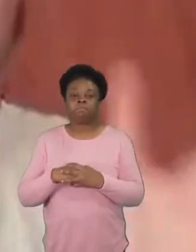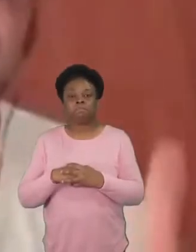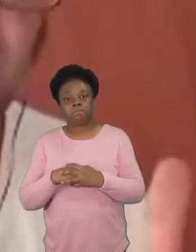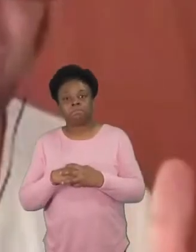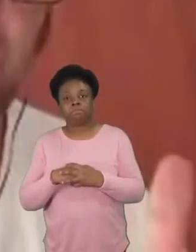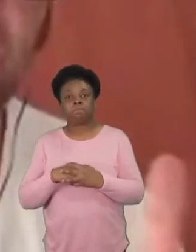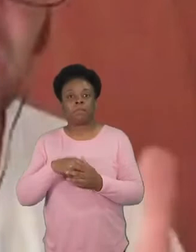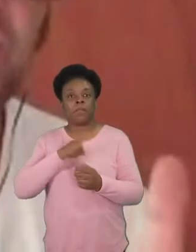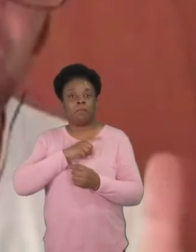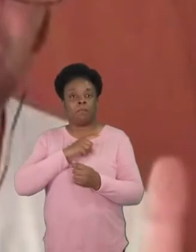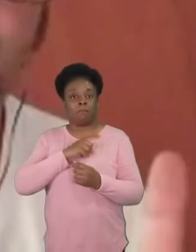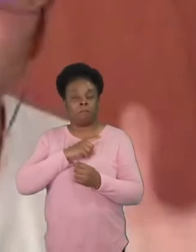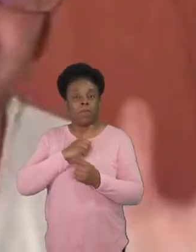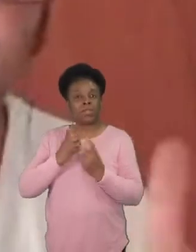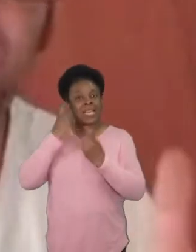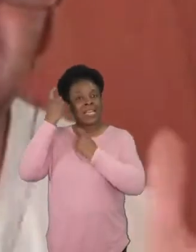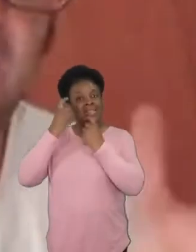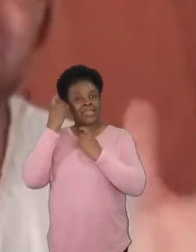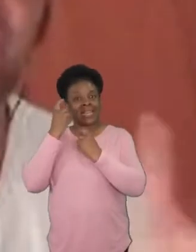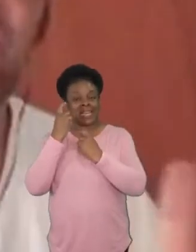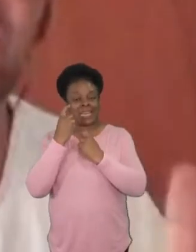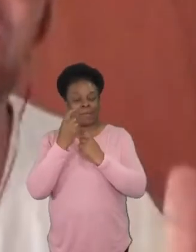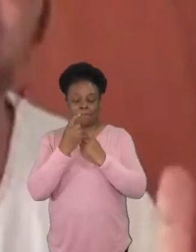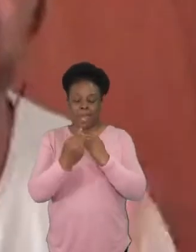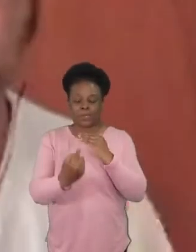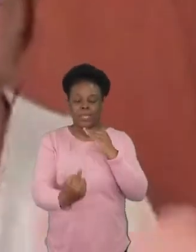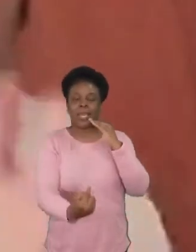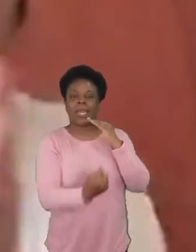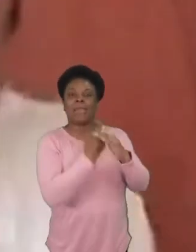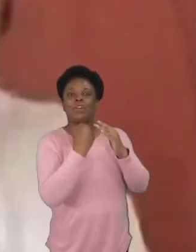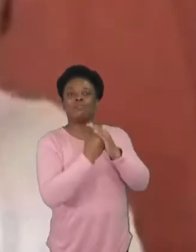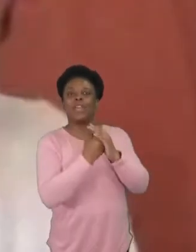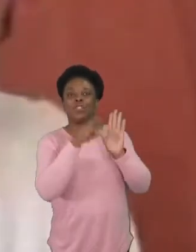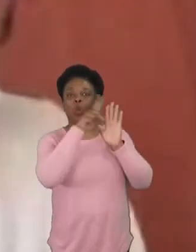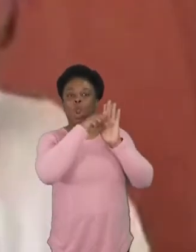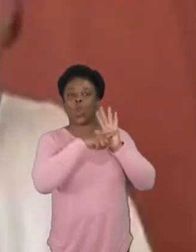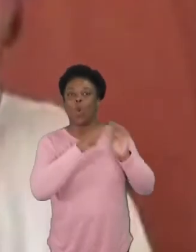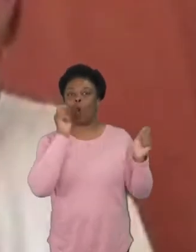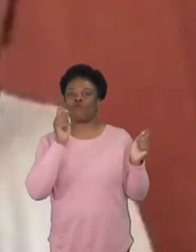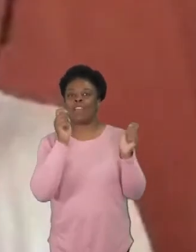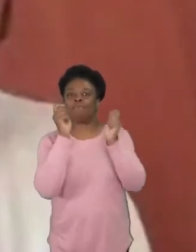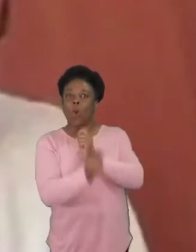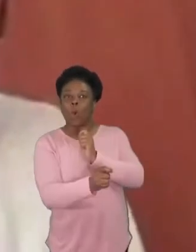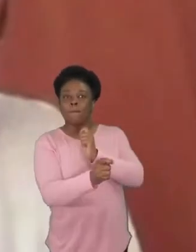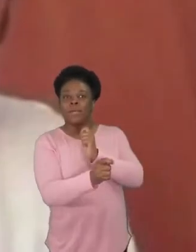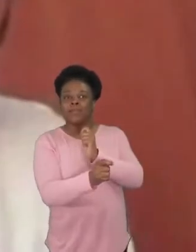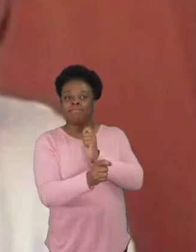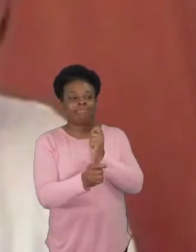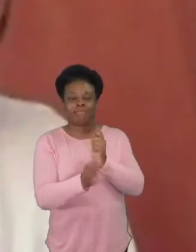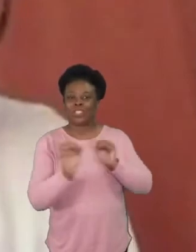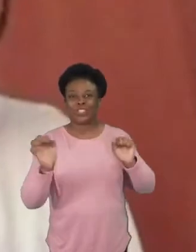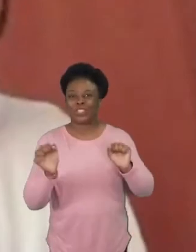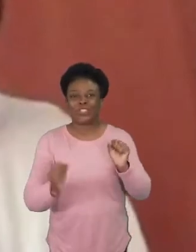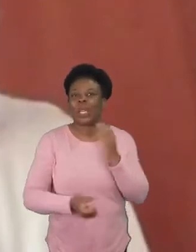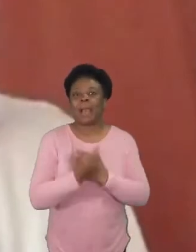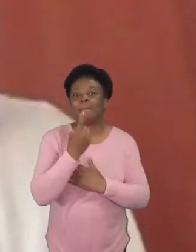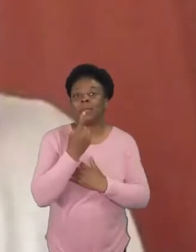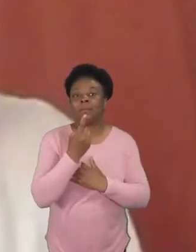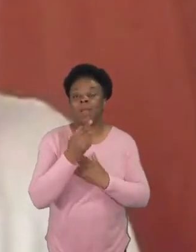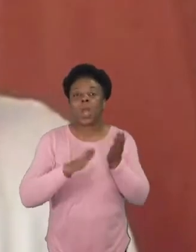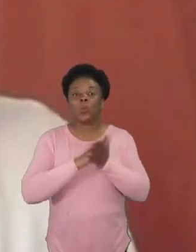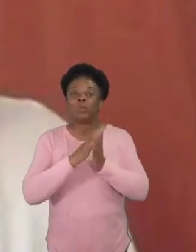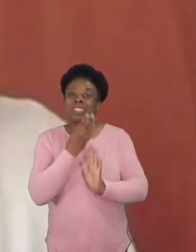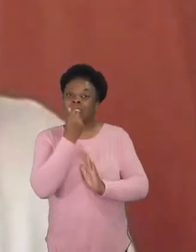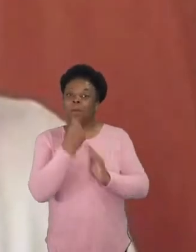comprehensive immigration reform i hope it happens really soon but meanwhile people are having their cars taken from them because